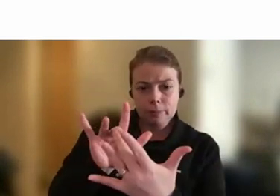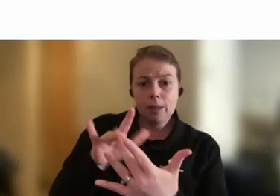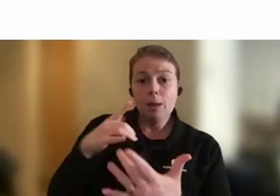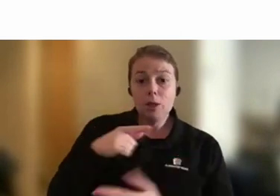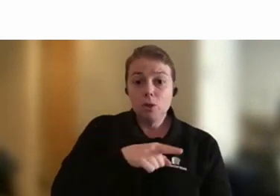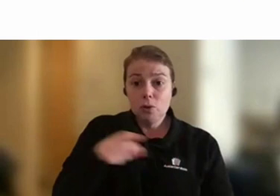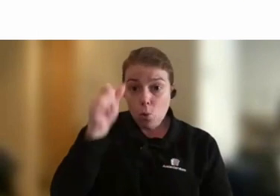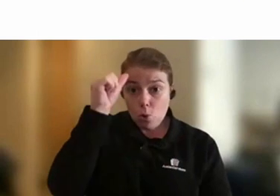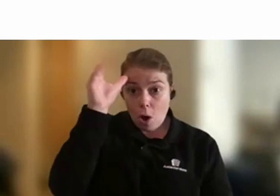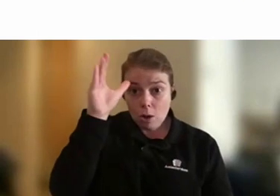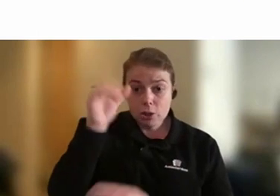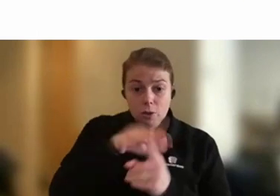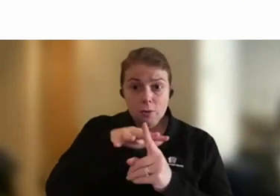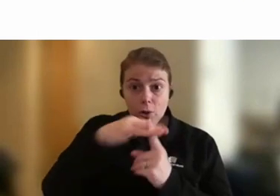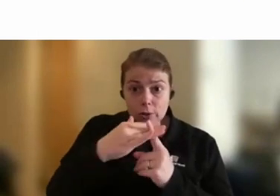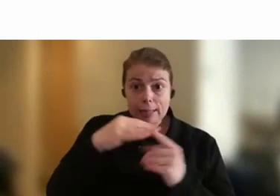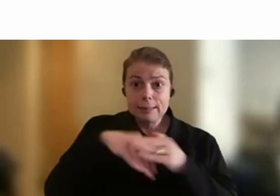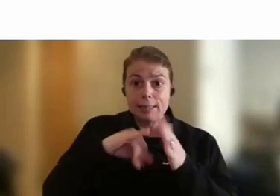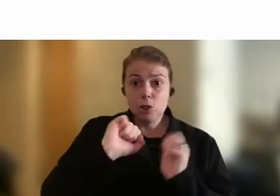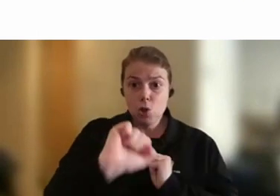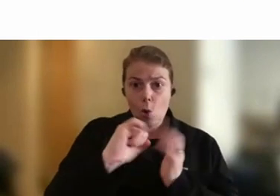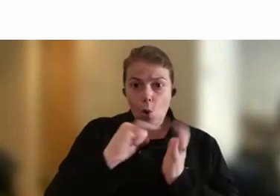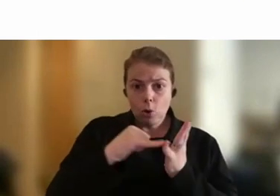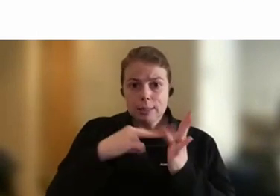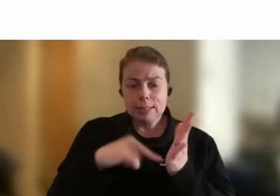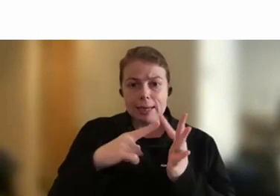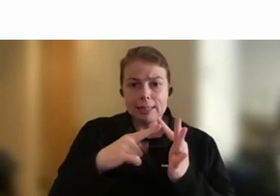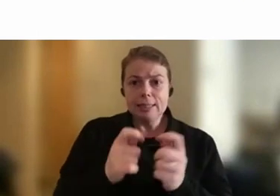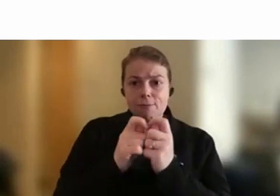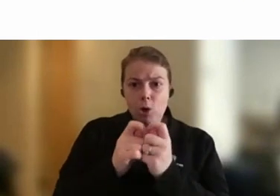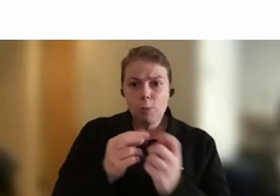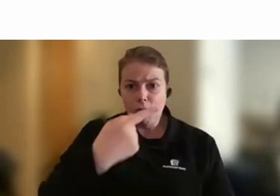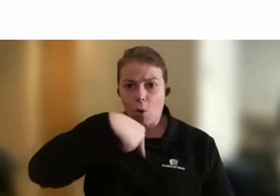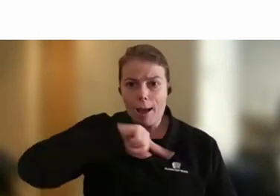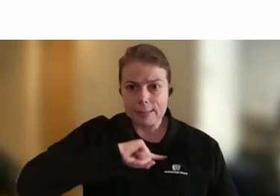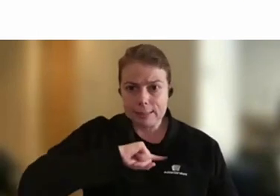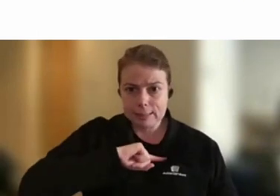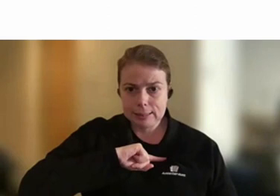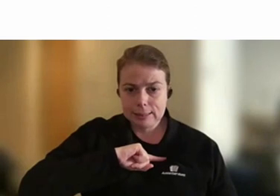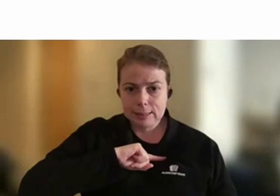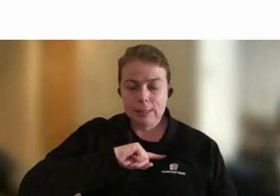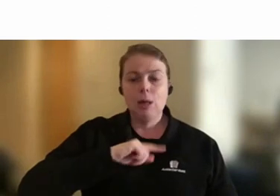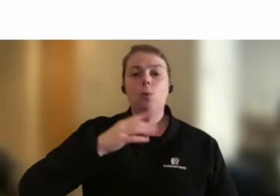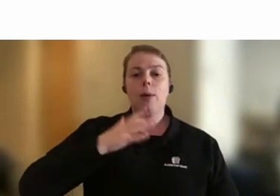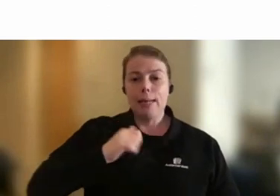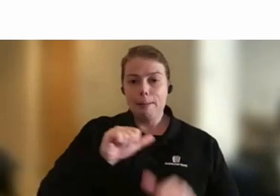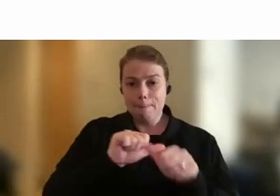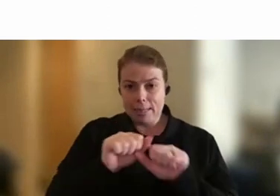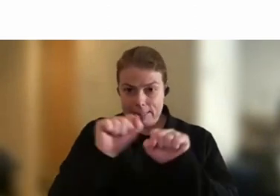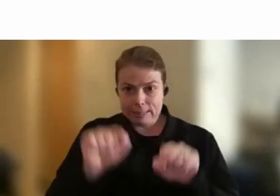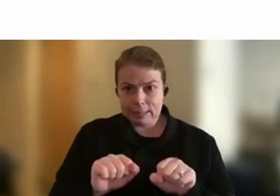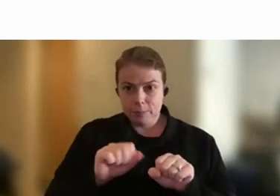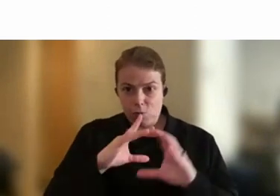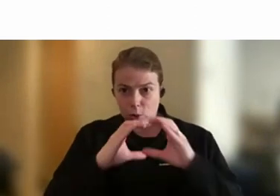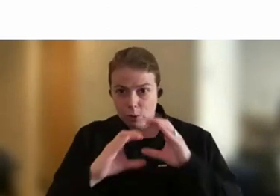operate in the state, is of value to us. And so we need to get better at creating systems for it. But, hey,